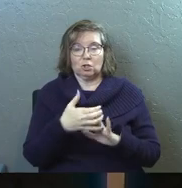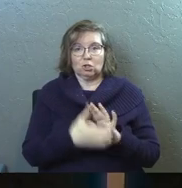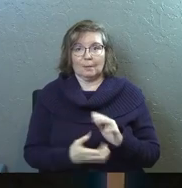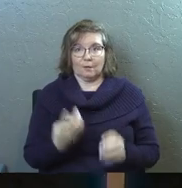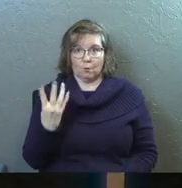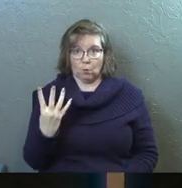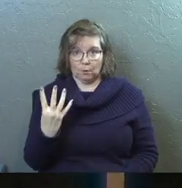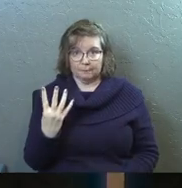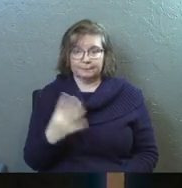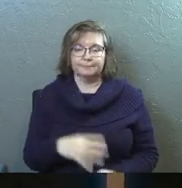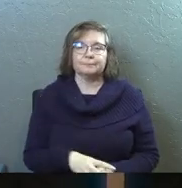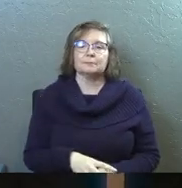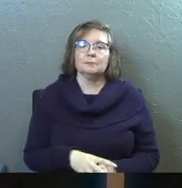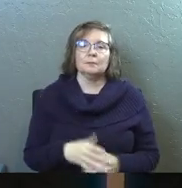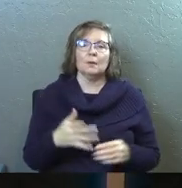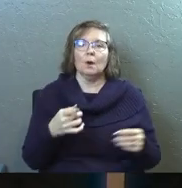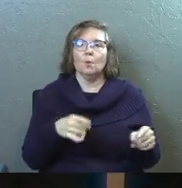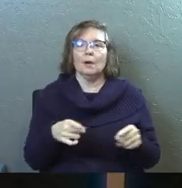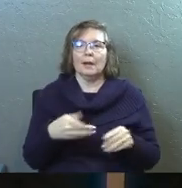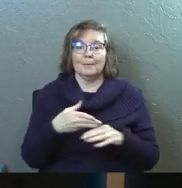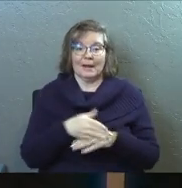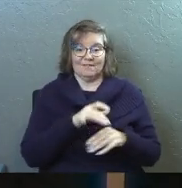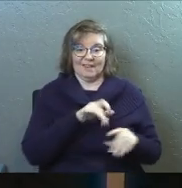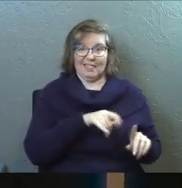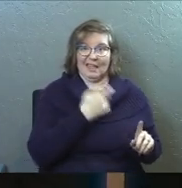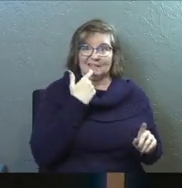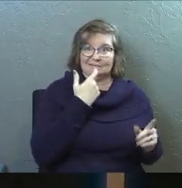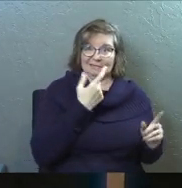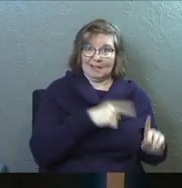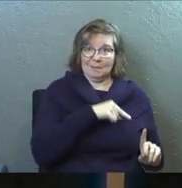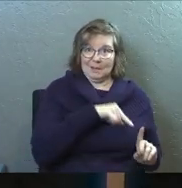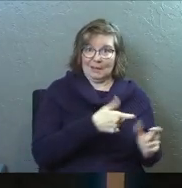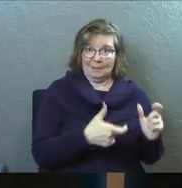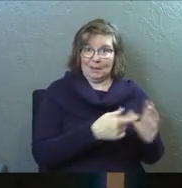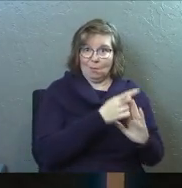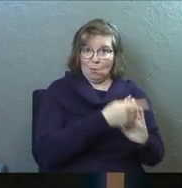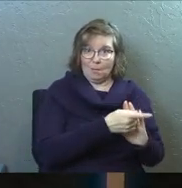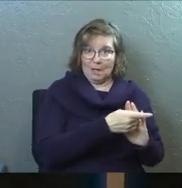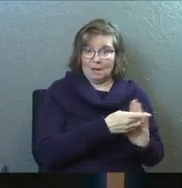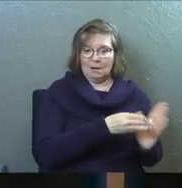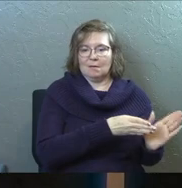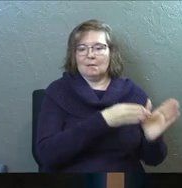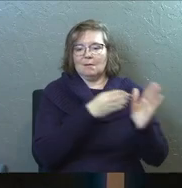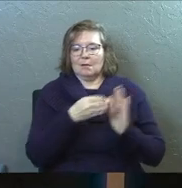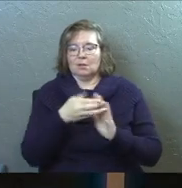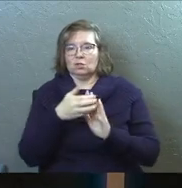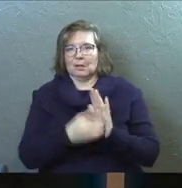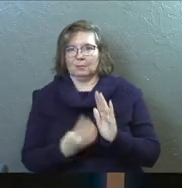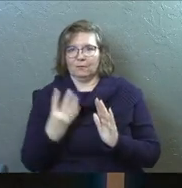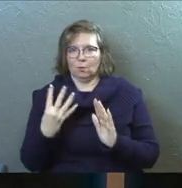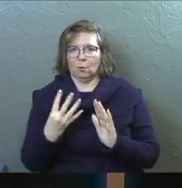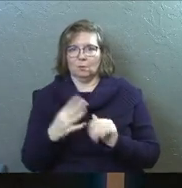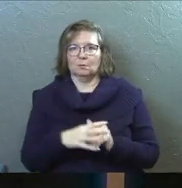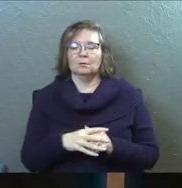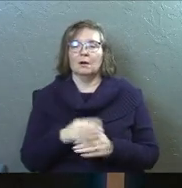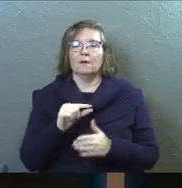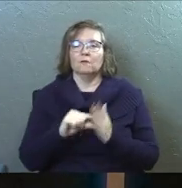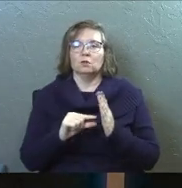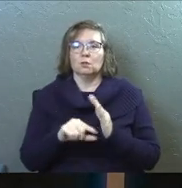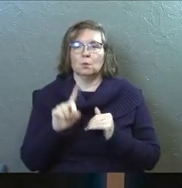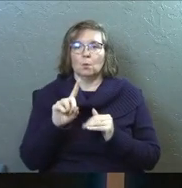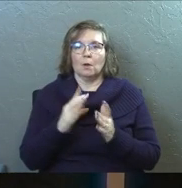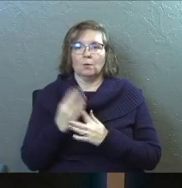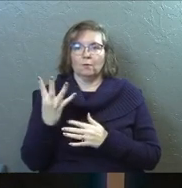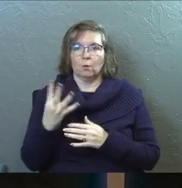chapter 4, what kind of happens after that big moment. So this is Acts chapter 4, verses 1 through 4.